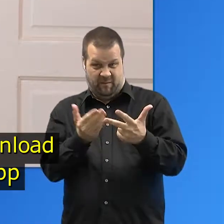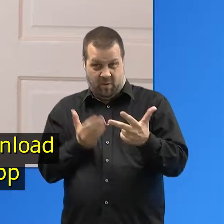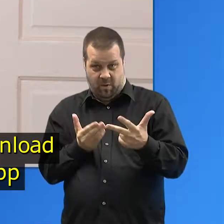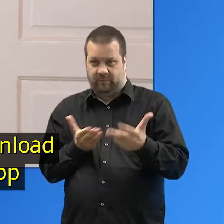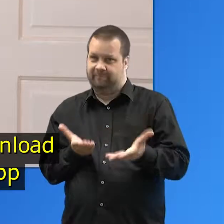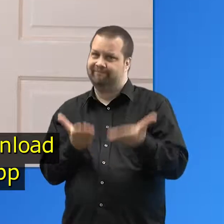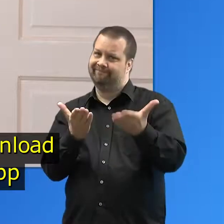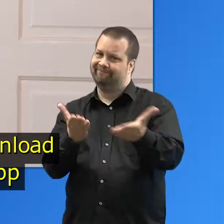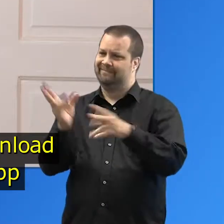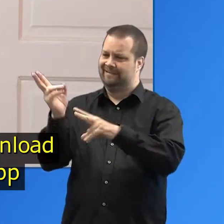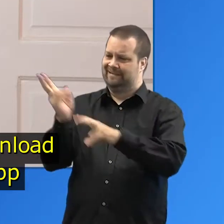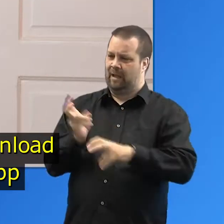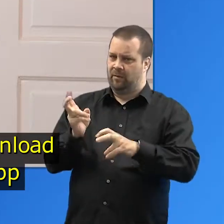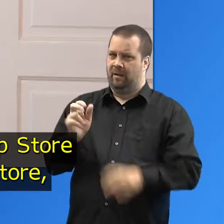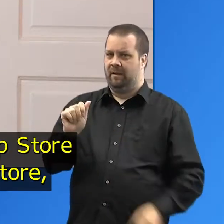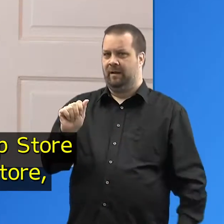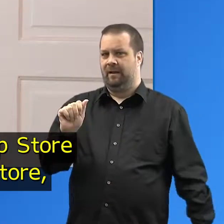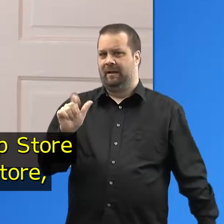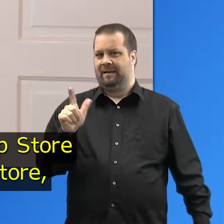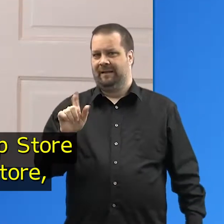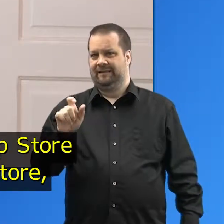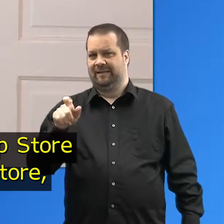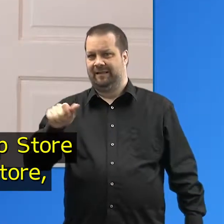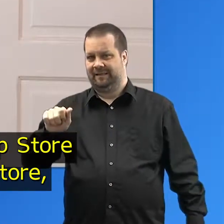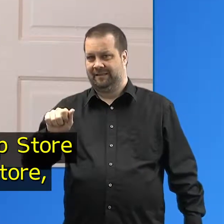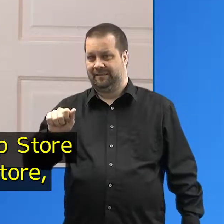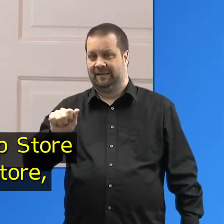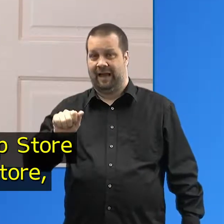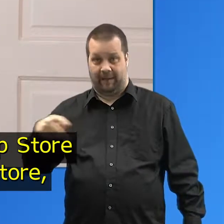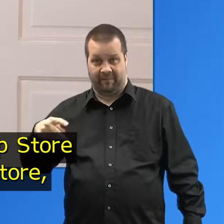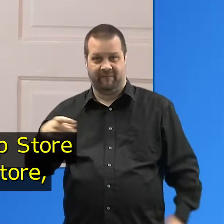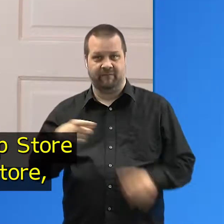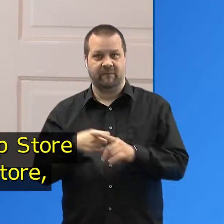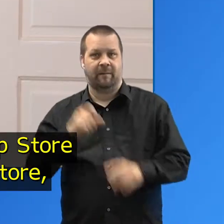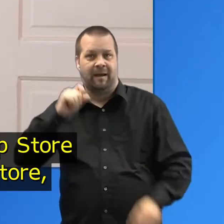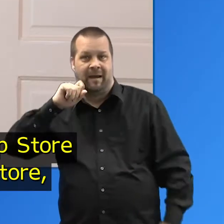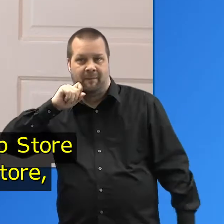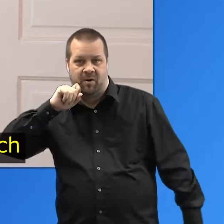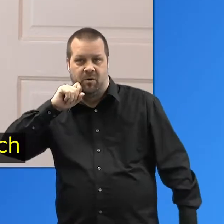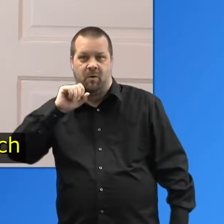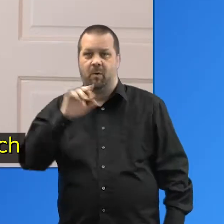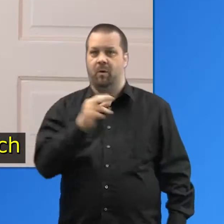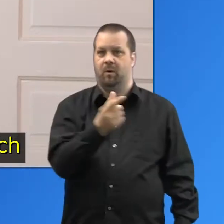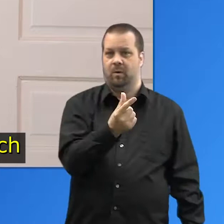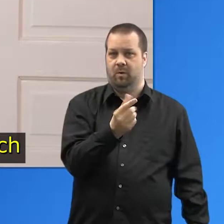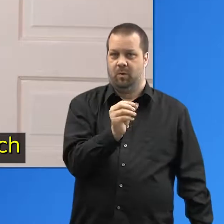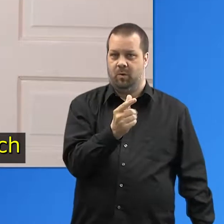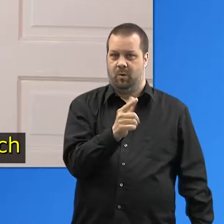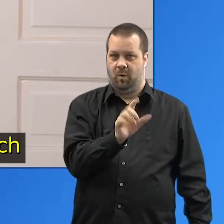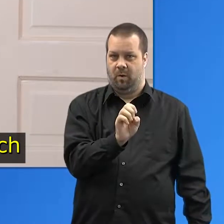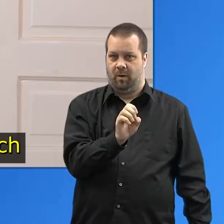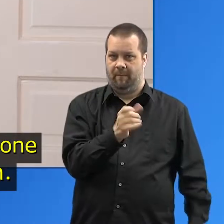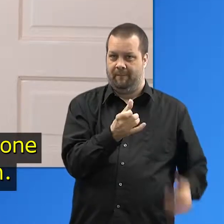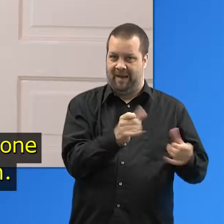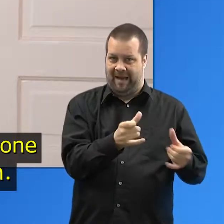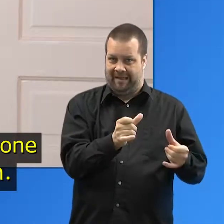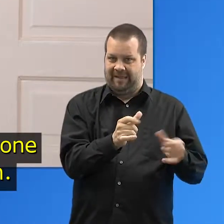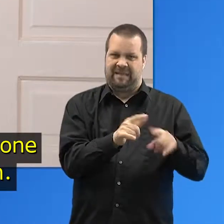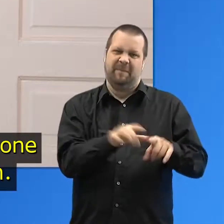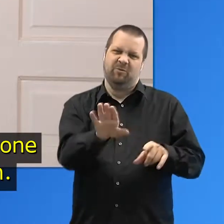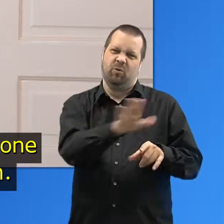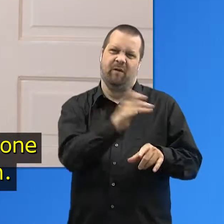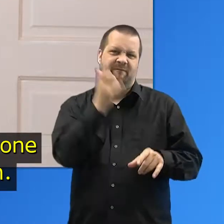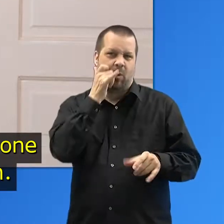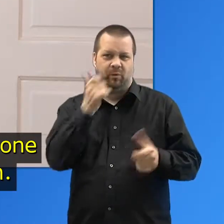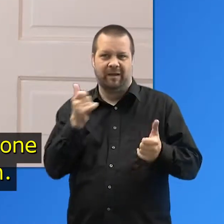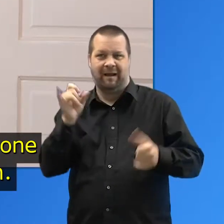download Amazon's Alexa app from either Apple's App Store or the Google Play Store, depending on which type of iOS or Android